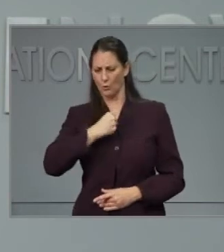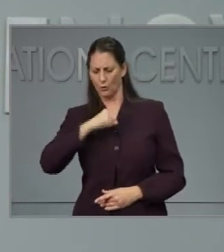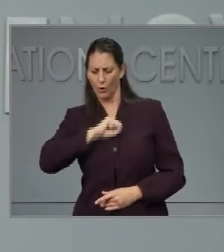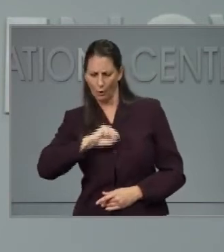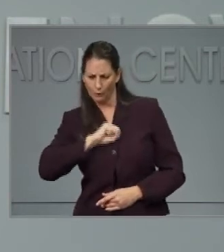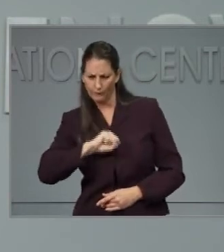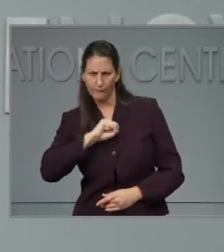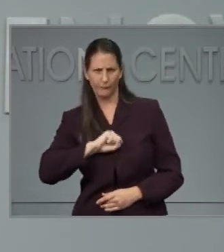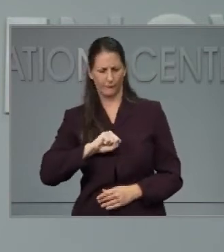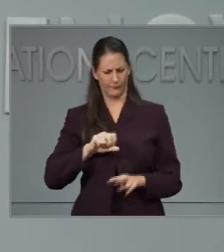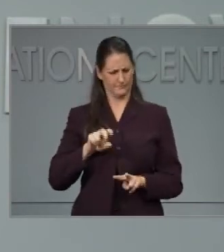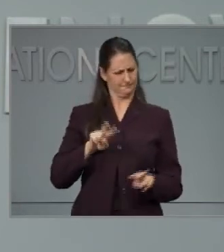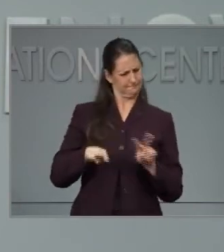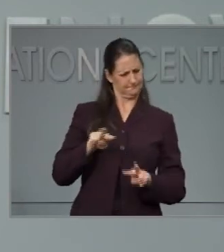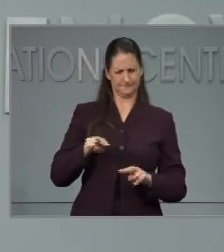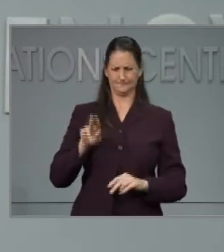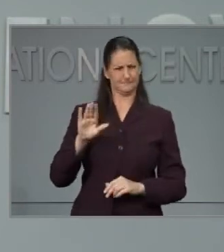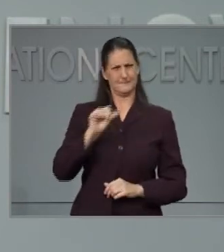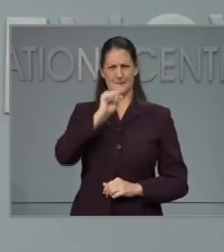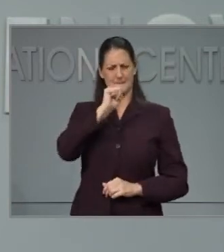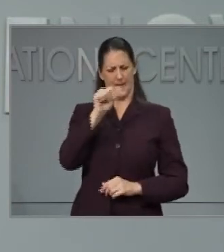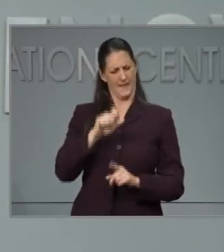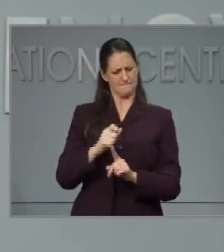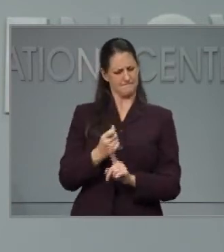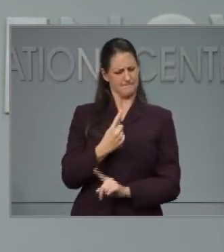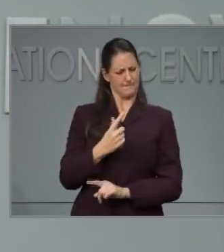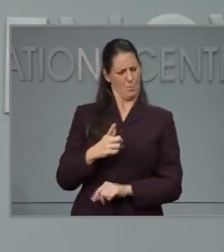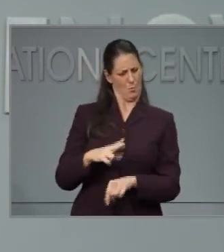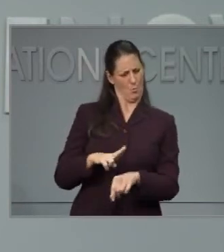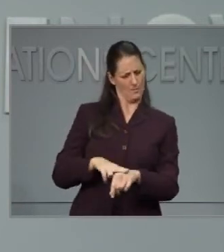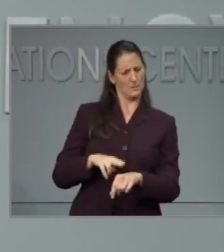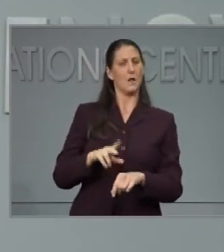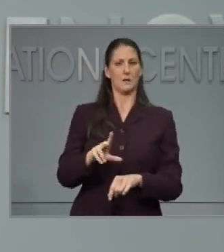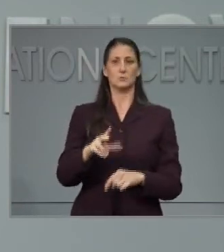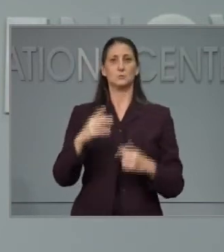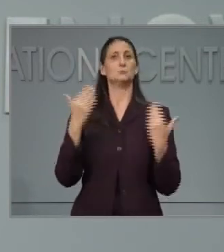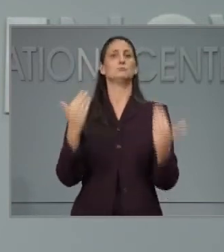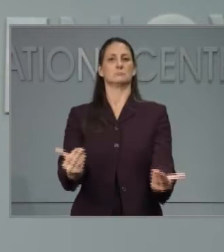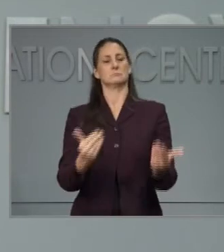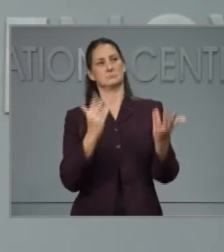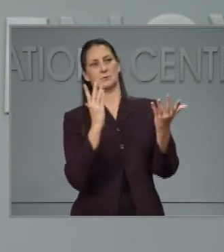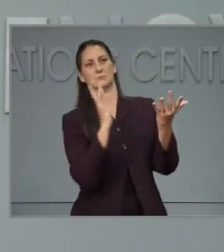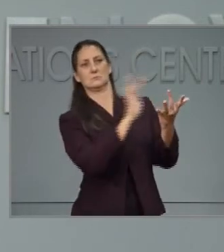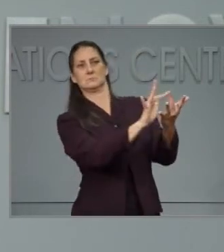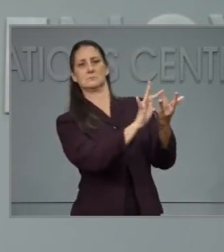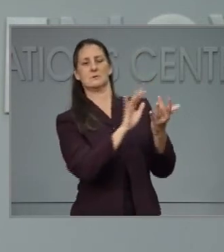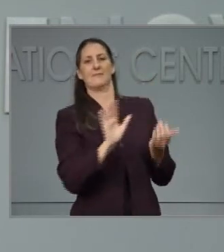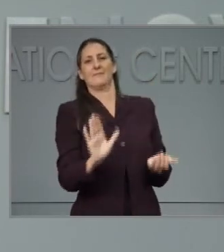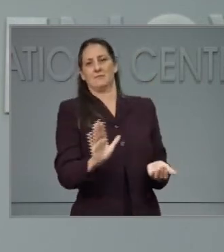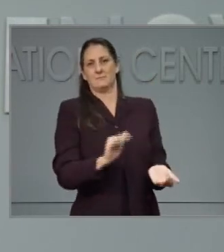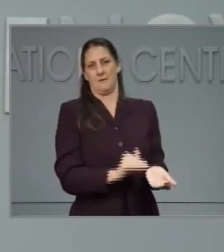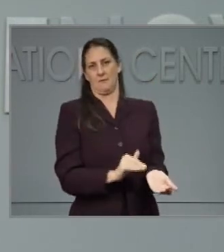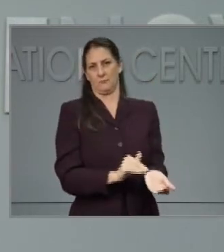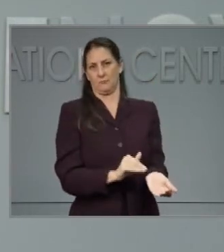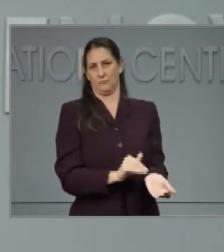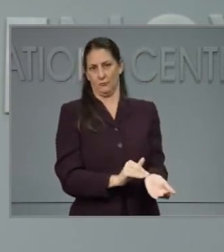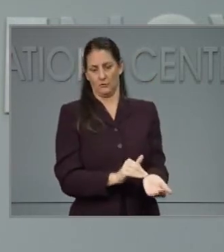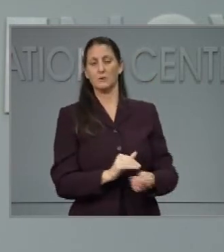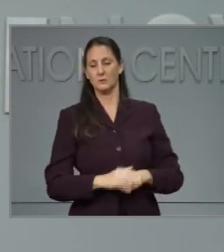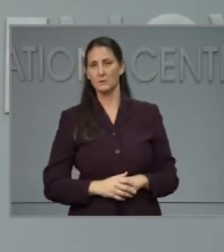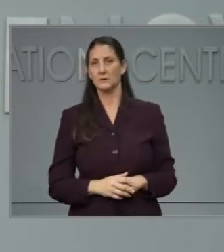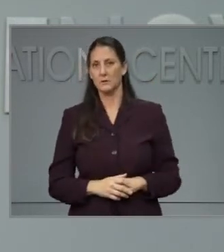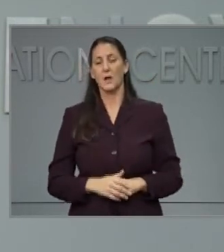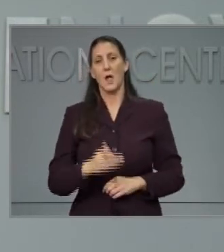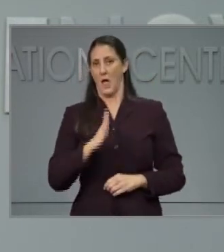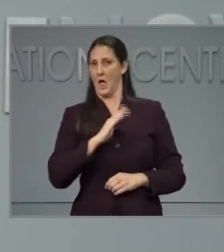unusual symptoms that to get in touch with your pediatrician, because it is the pediatrician working closely with our department where we go through a